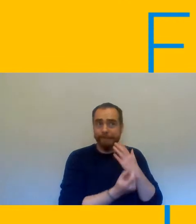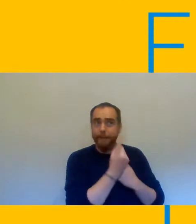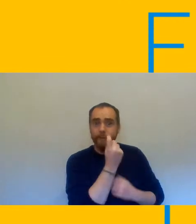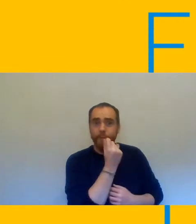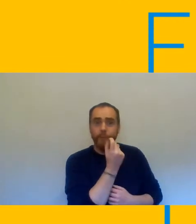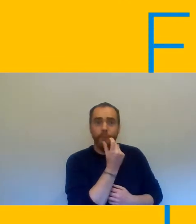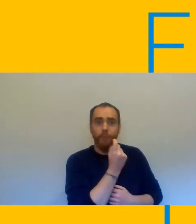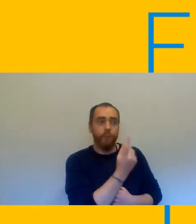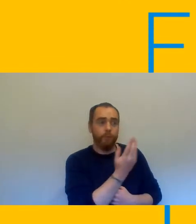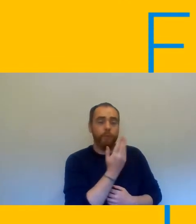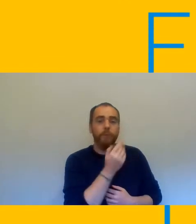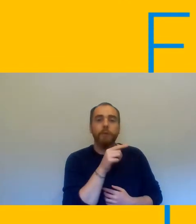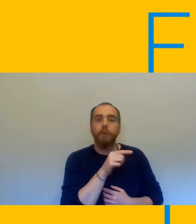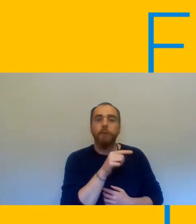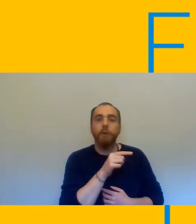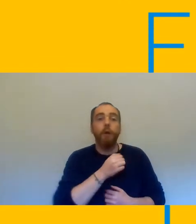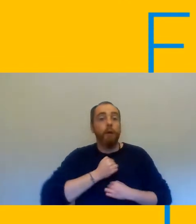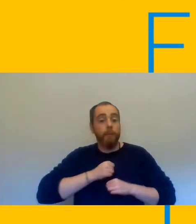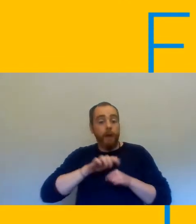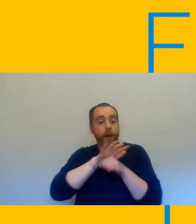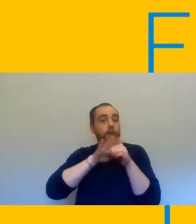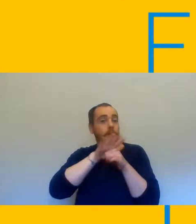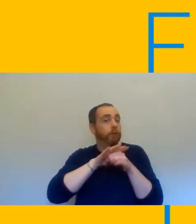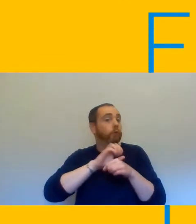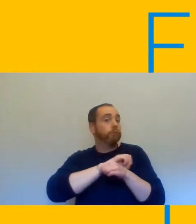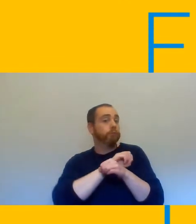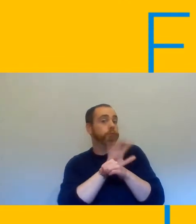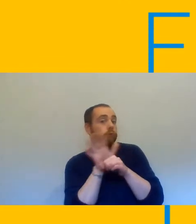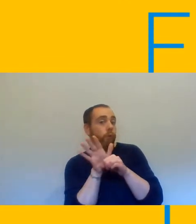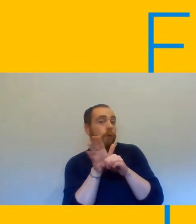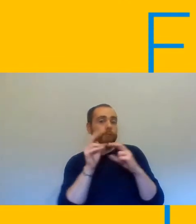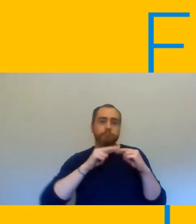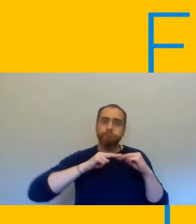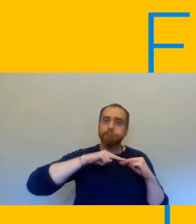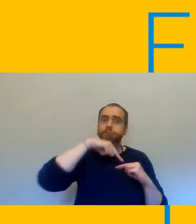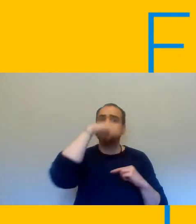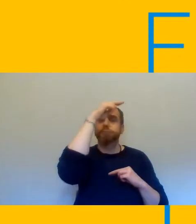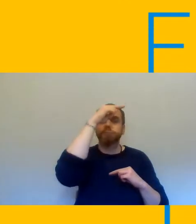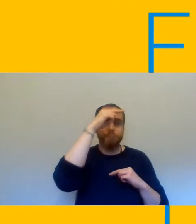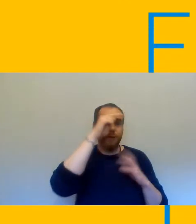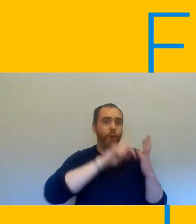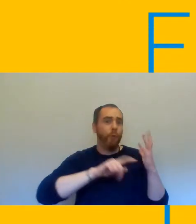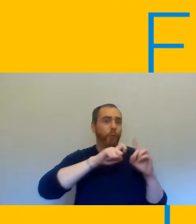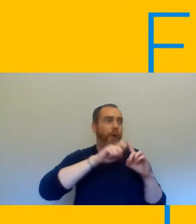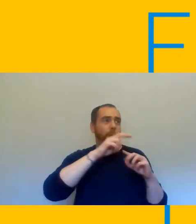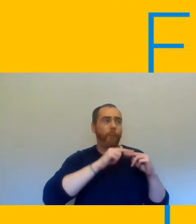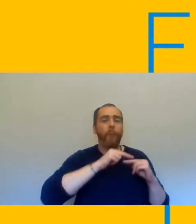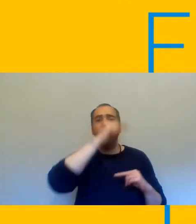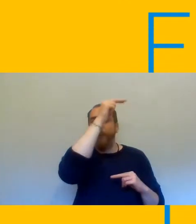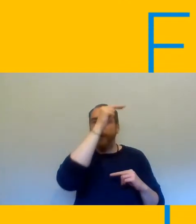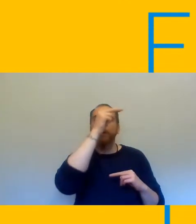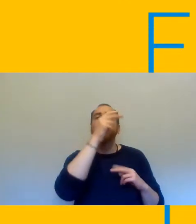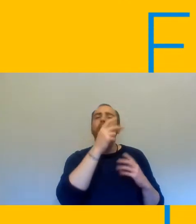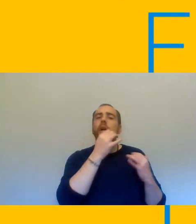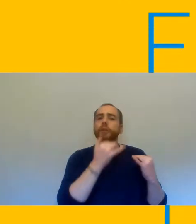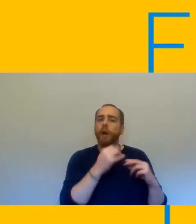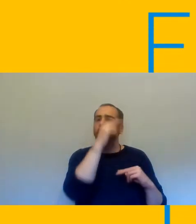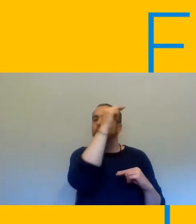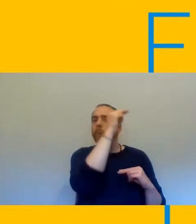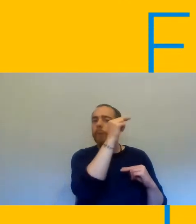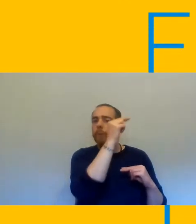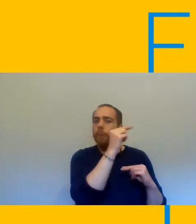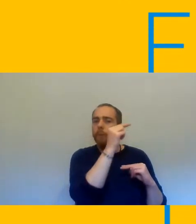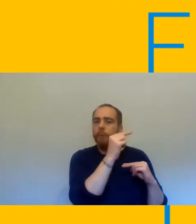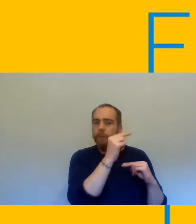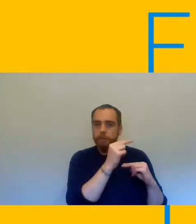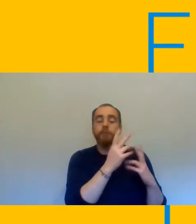highest covered rates over the last couple of weeks it's coming down a little bit now but most of our learners are returning to on site part on site